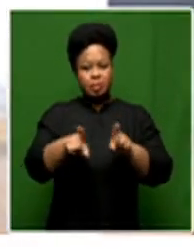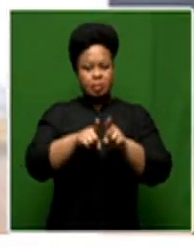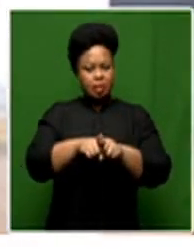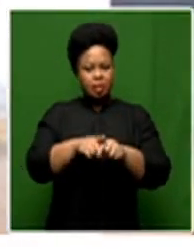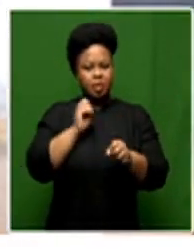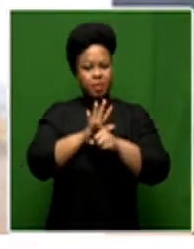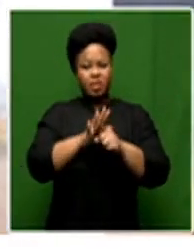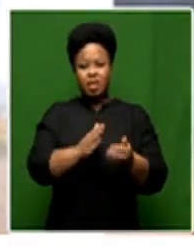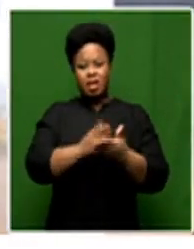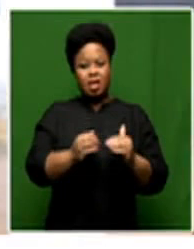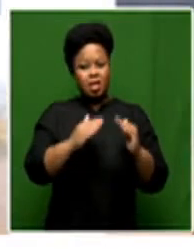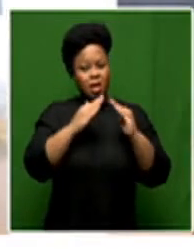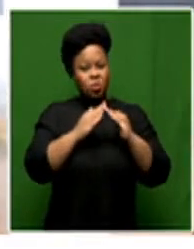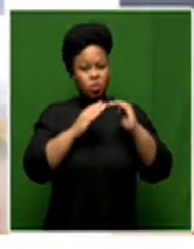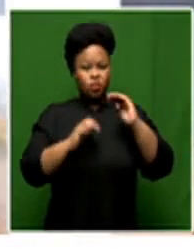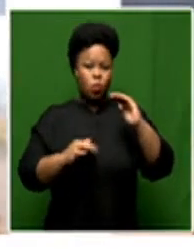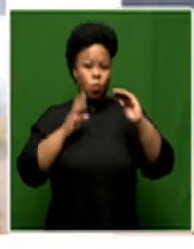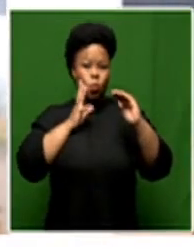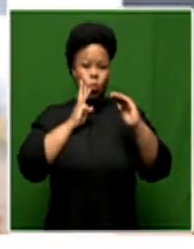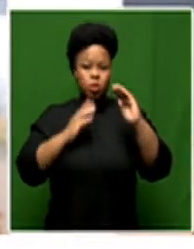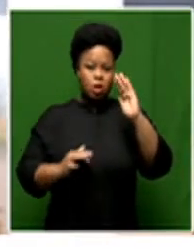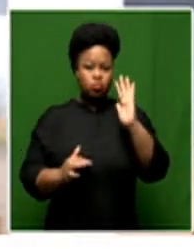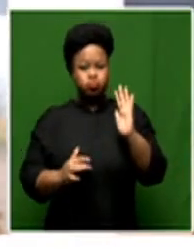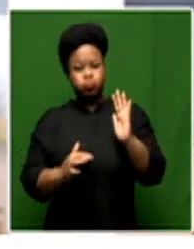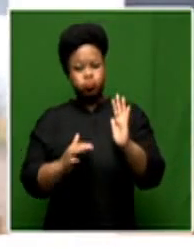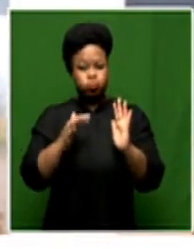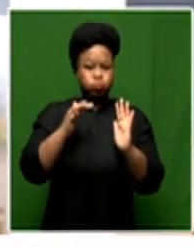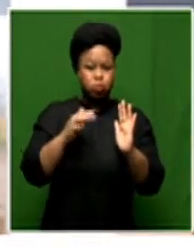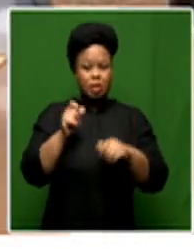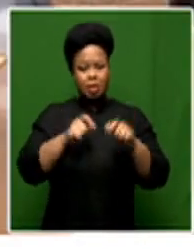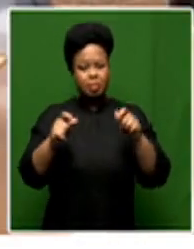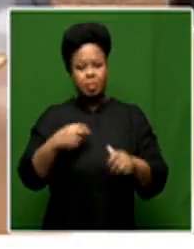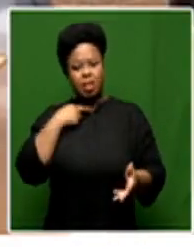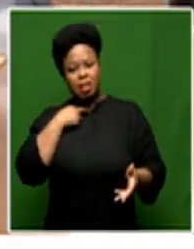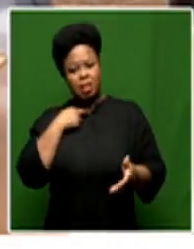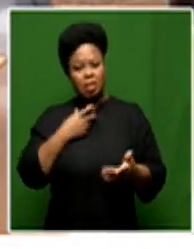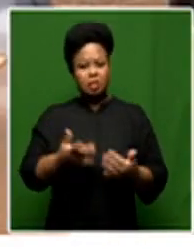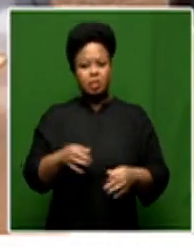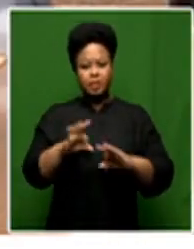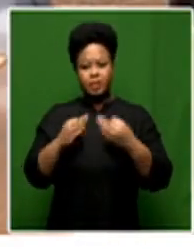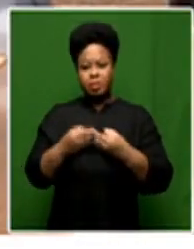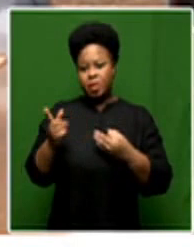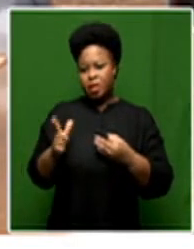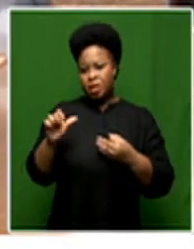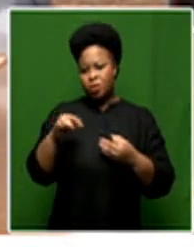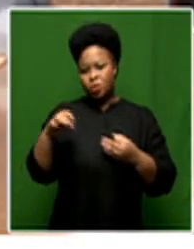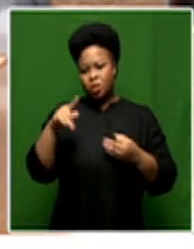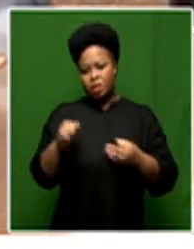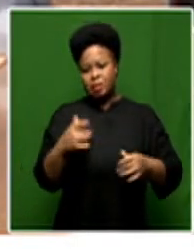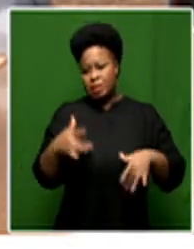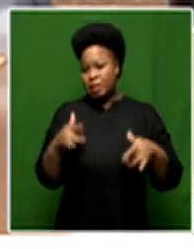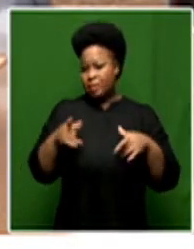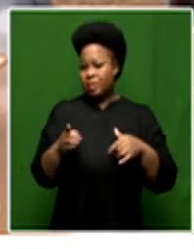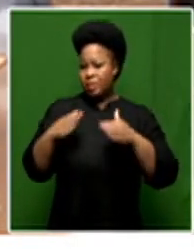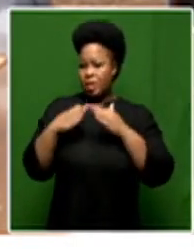Some houses have been underwater for days, leaving people stranded. The Lohotla family, which has lived in this